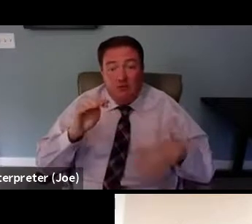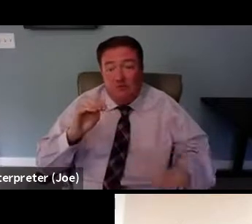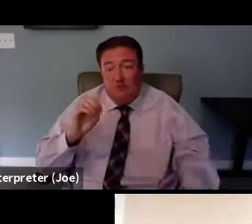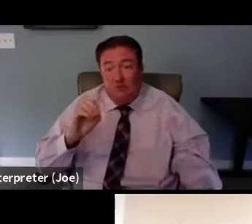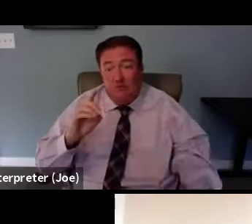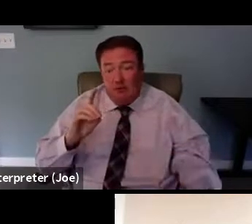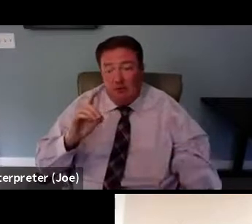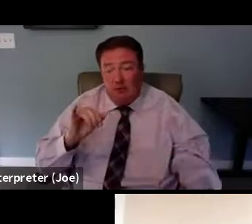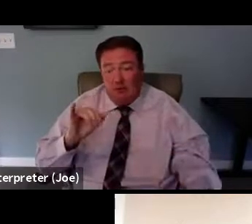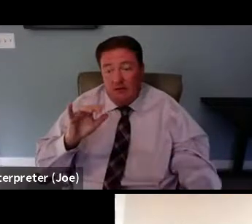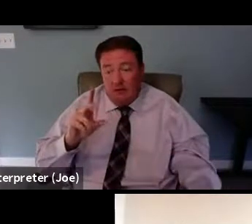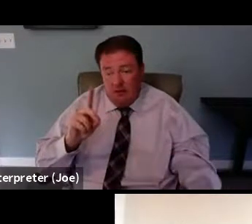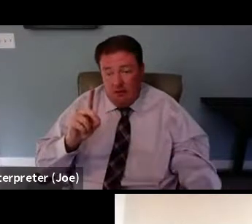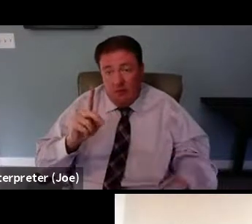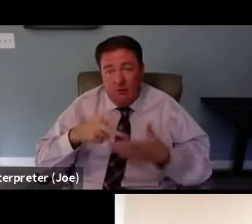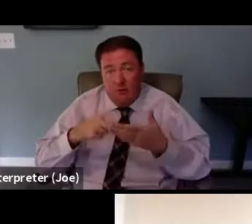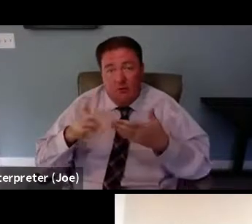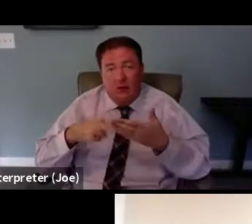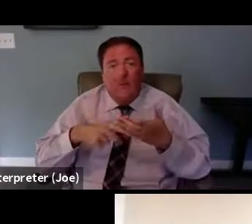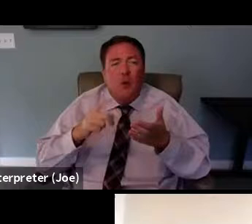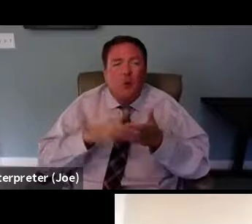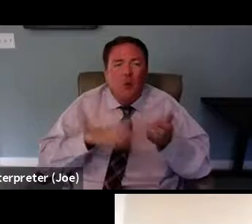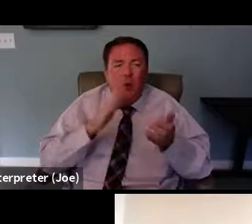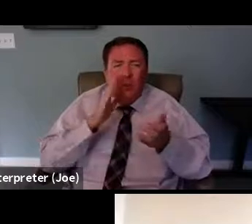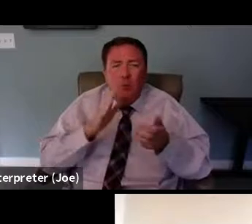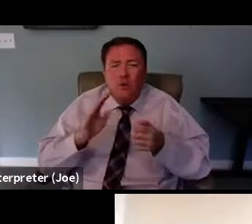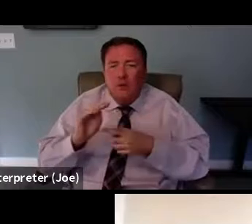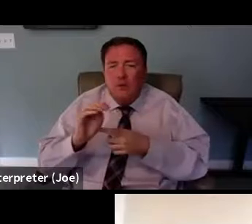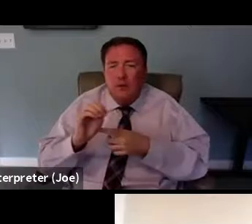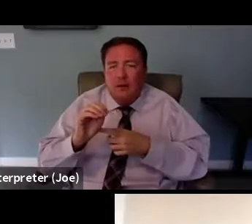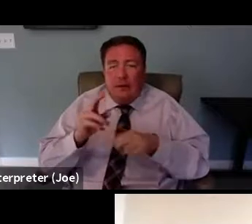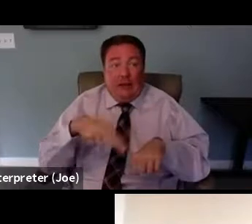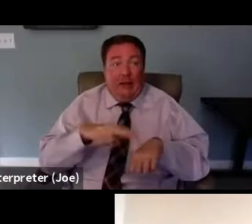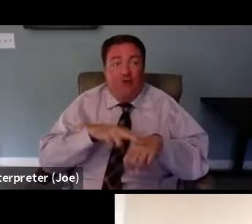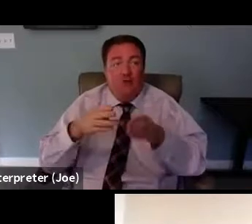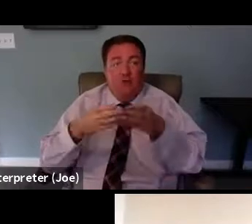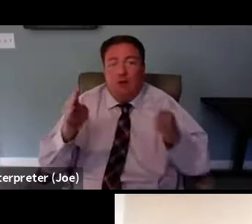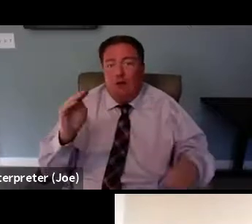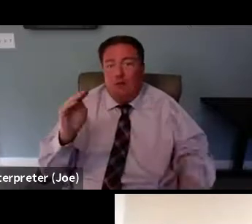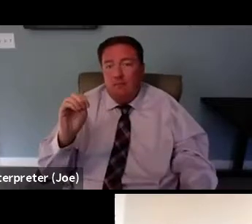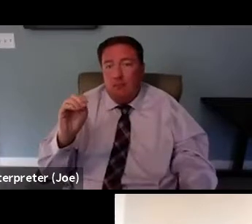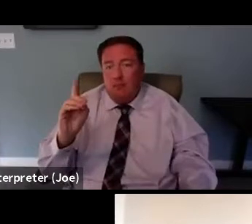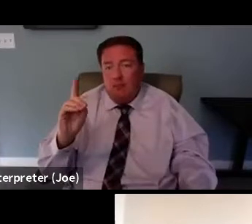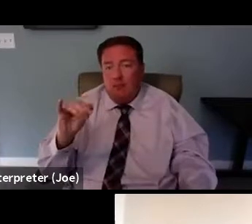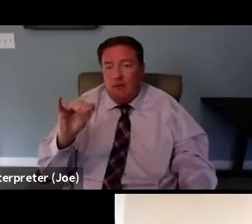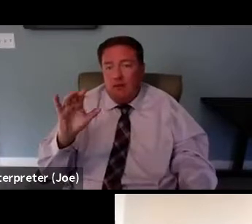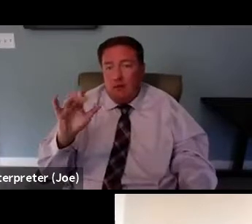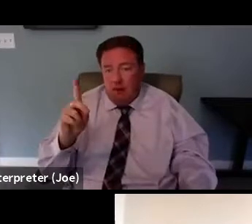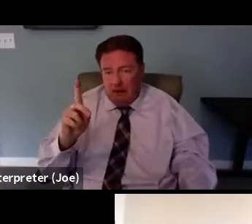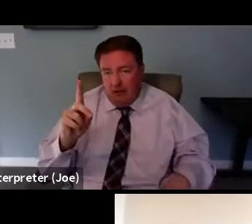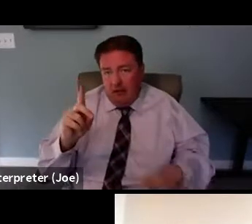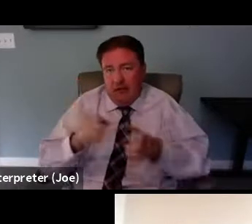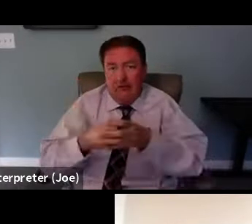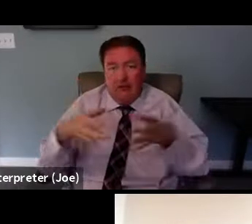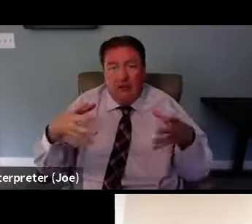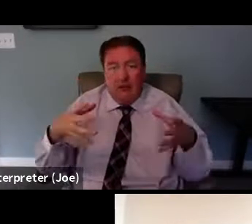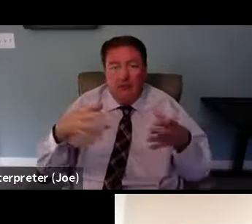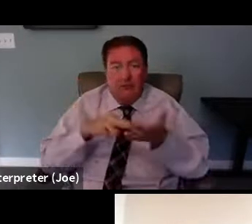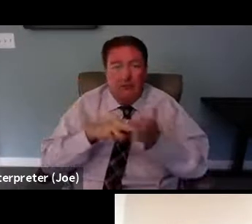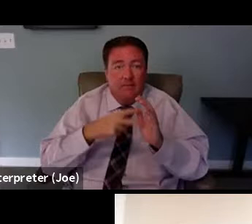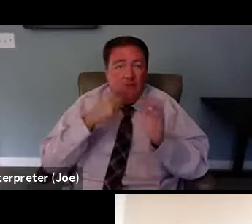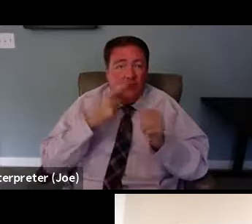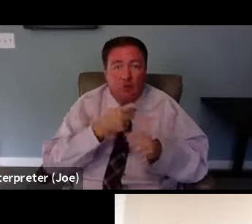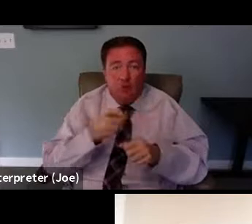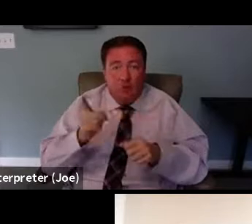and ask what would Medicaid expansion mean, nationwide Medicaid expansion mean for the work that you are doing and the networks of people that you're serving.